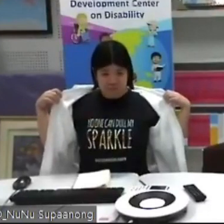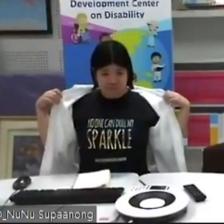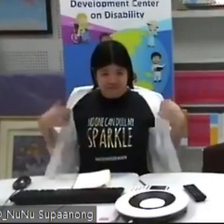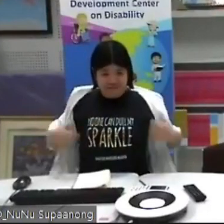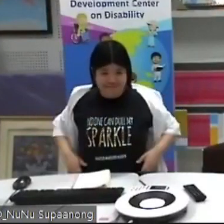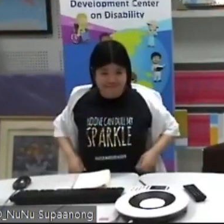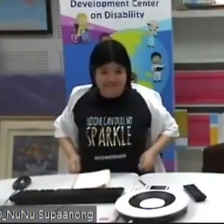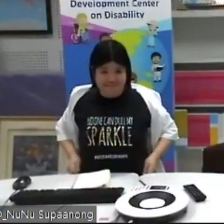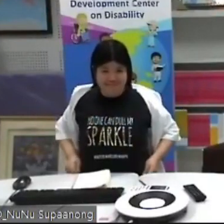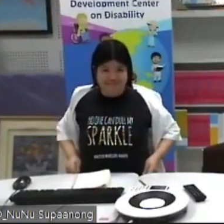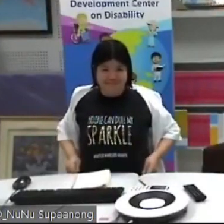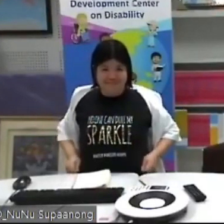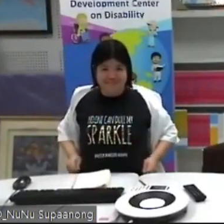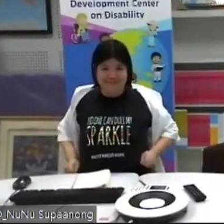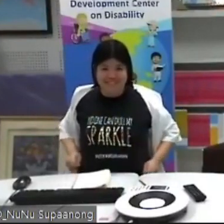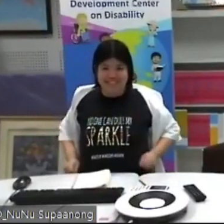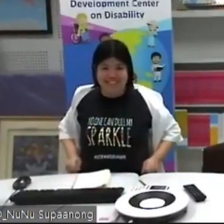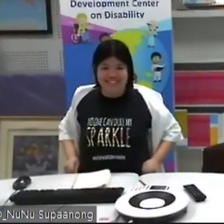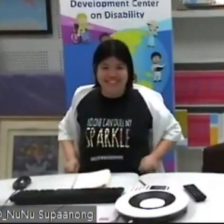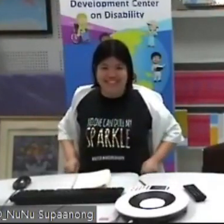our Otis Mall.